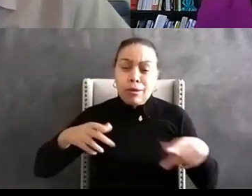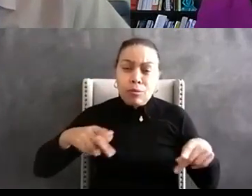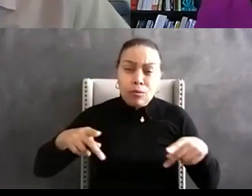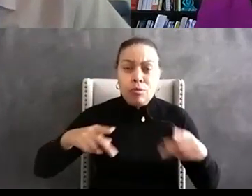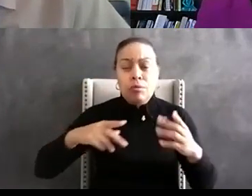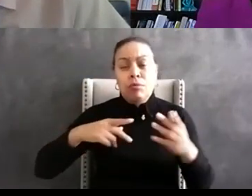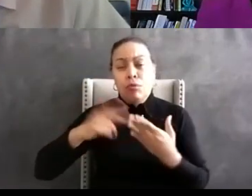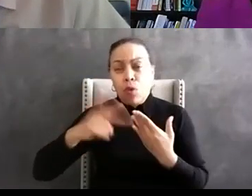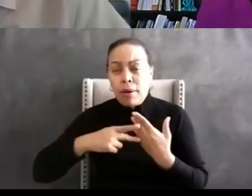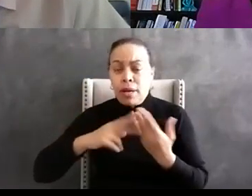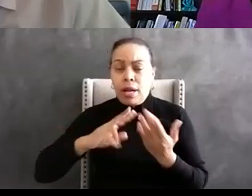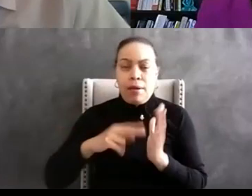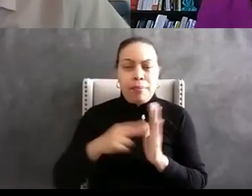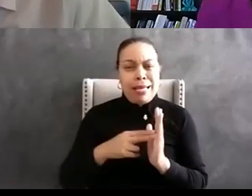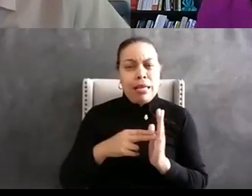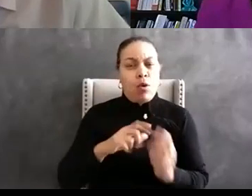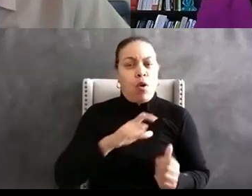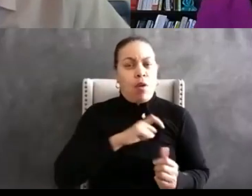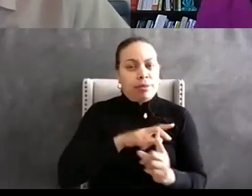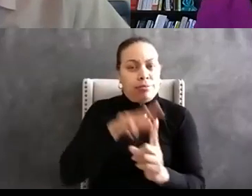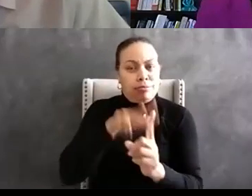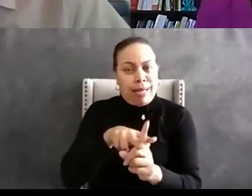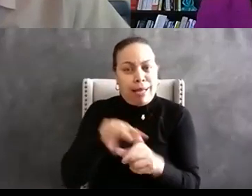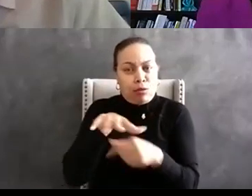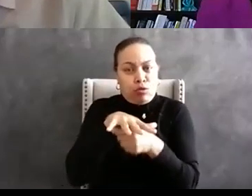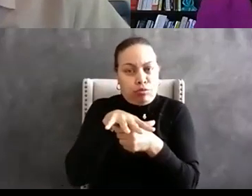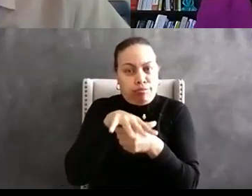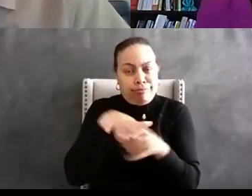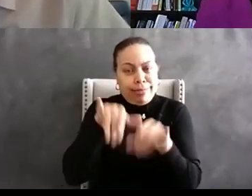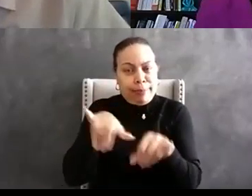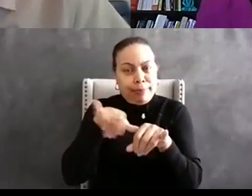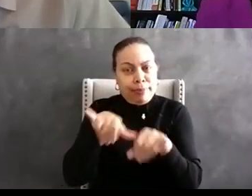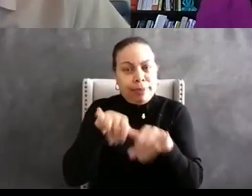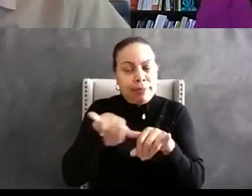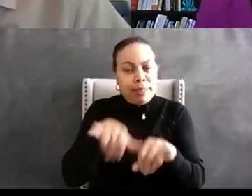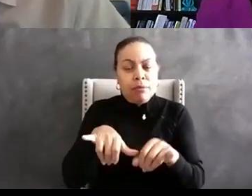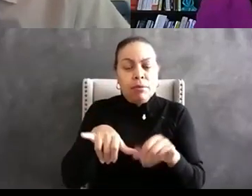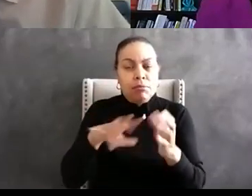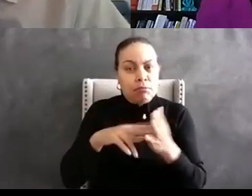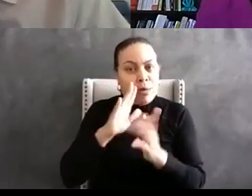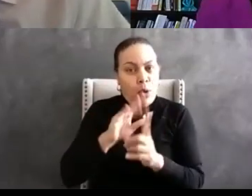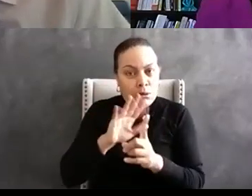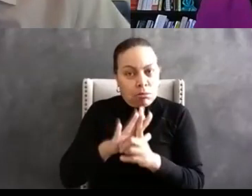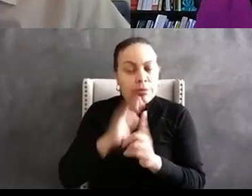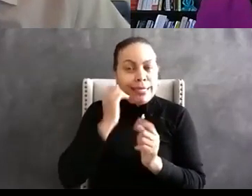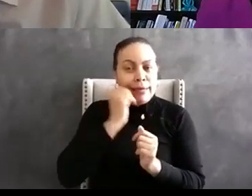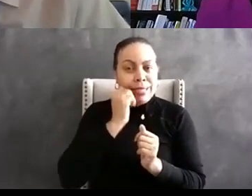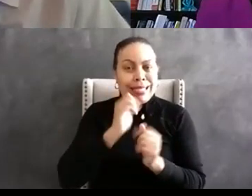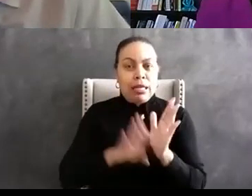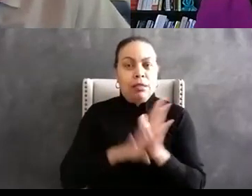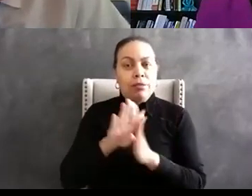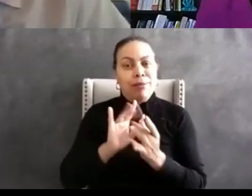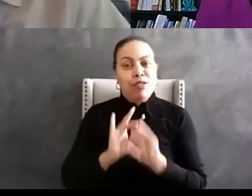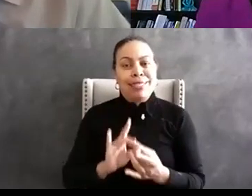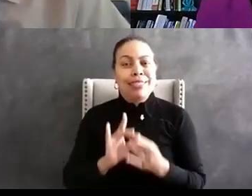very specific neighborhoods and given the time that they need to build relationships that are based on mutual